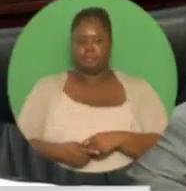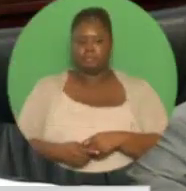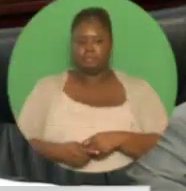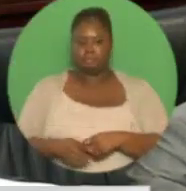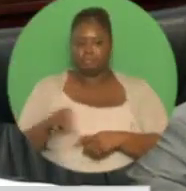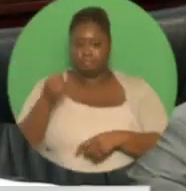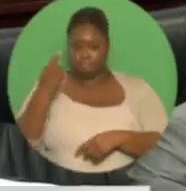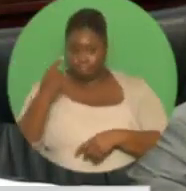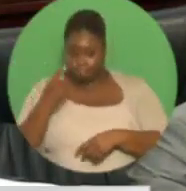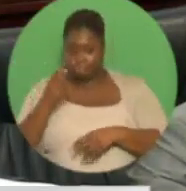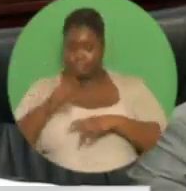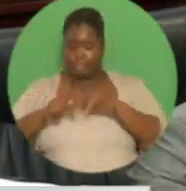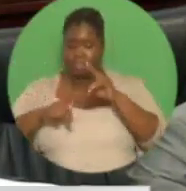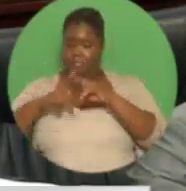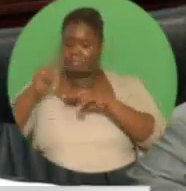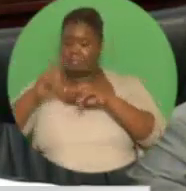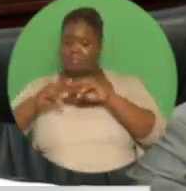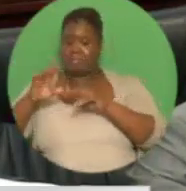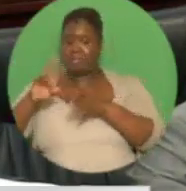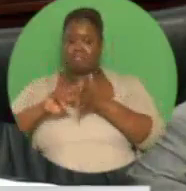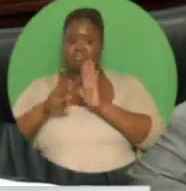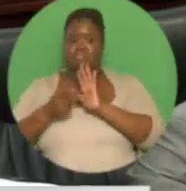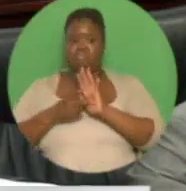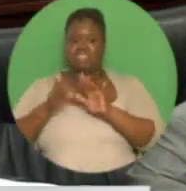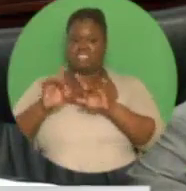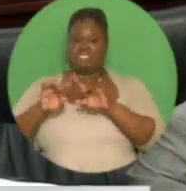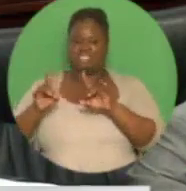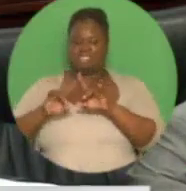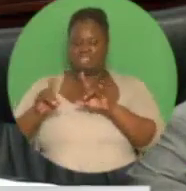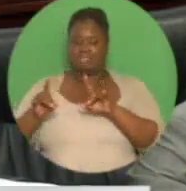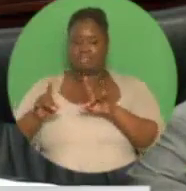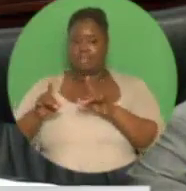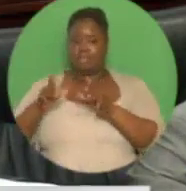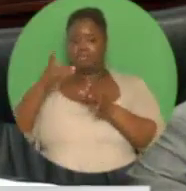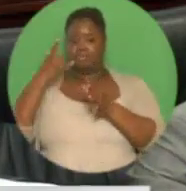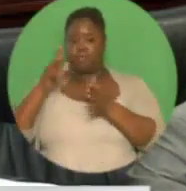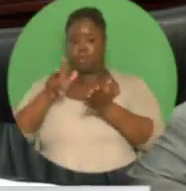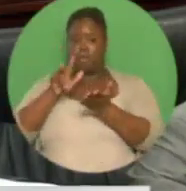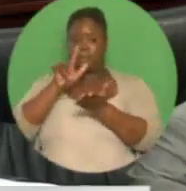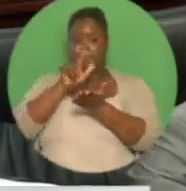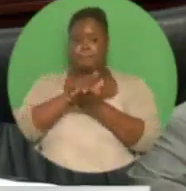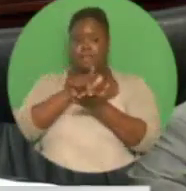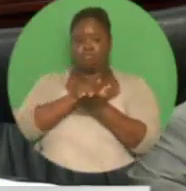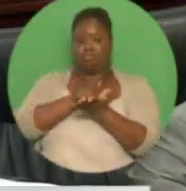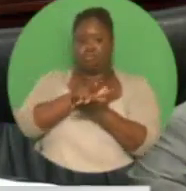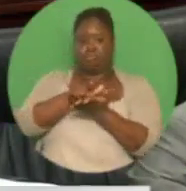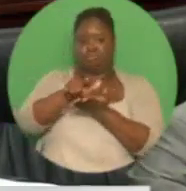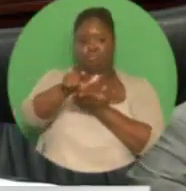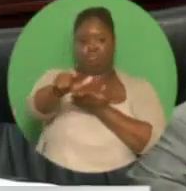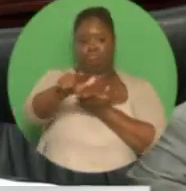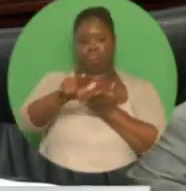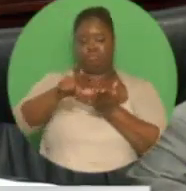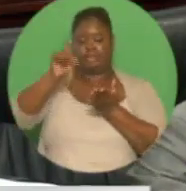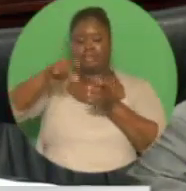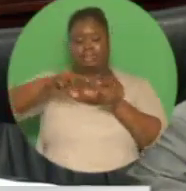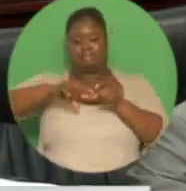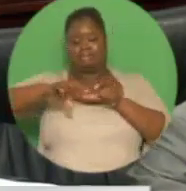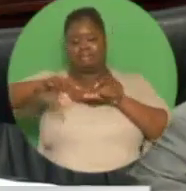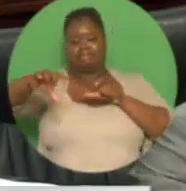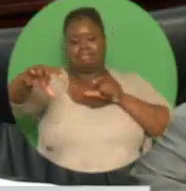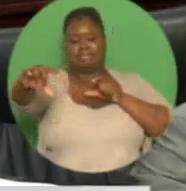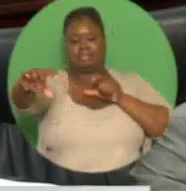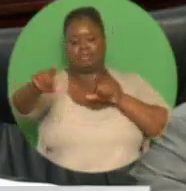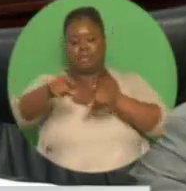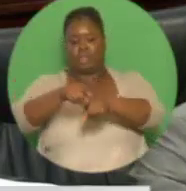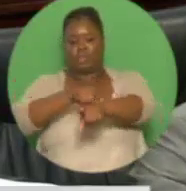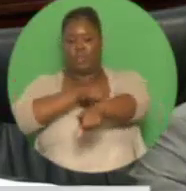works, inclusive of apron, taxiway, and aircraft parking, a new car park, a new access road, and modernization and